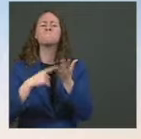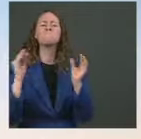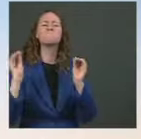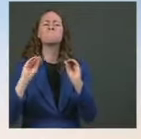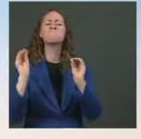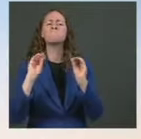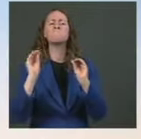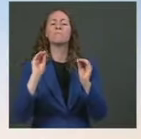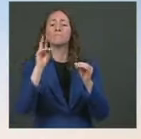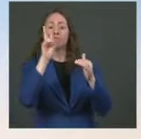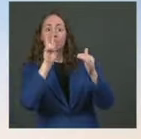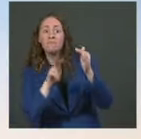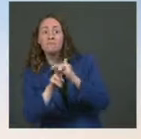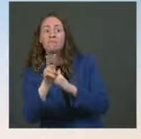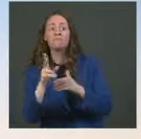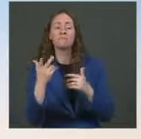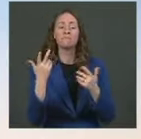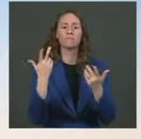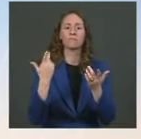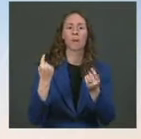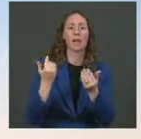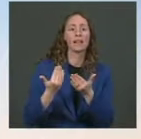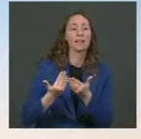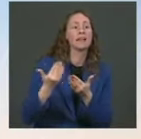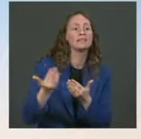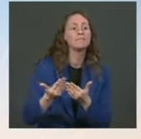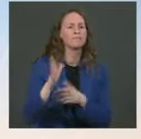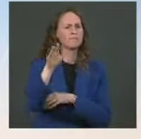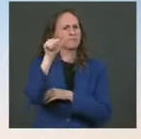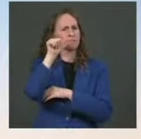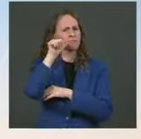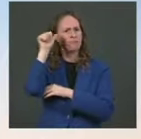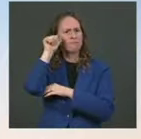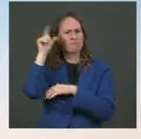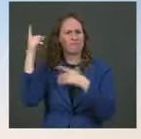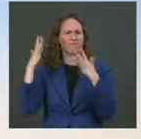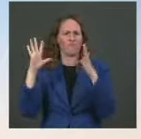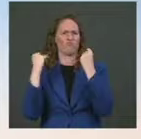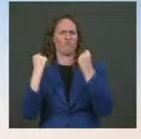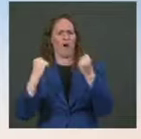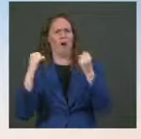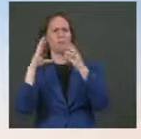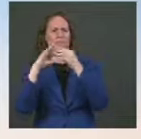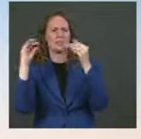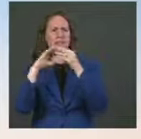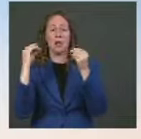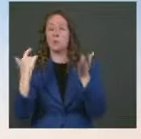next steps. Obviously, we made a big, bold announcement yesterday, so I don't have anything new to preview for you. Go ahead.